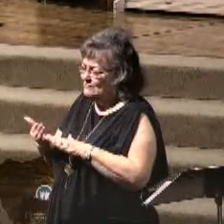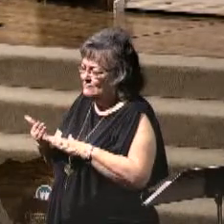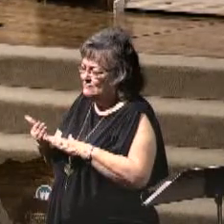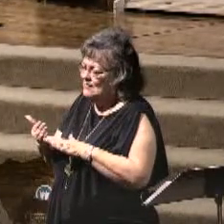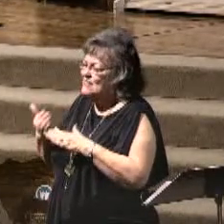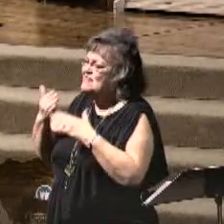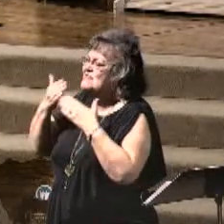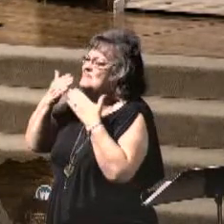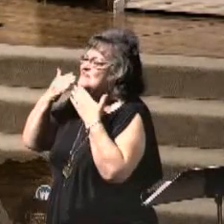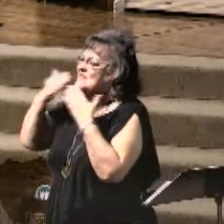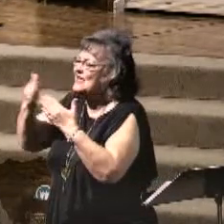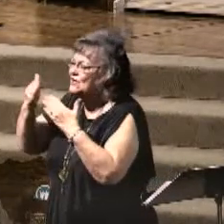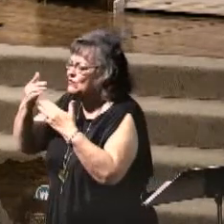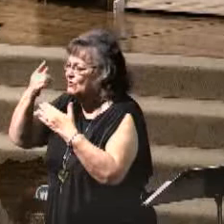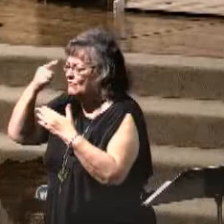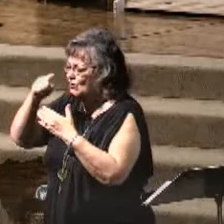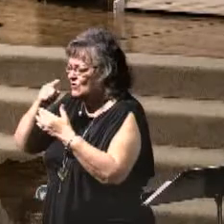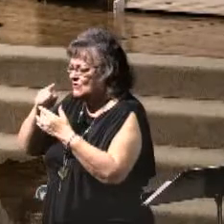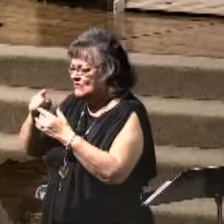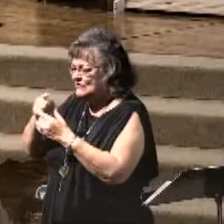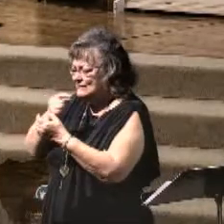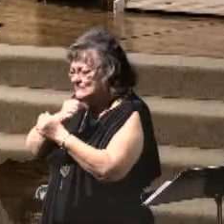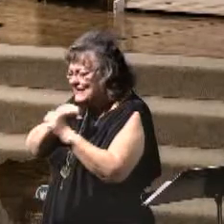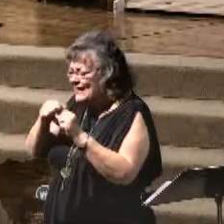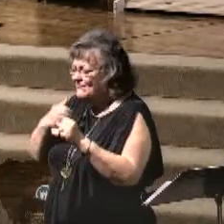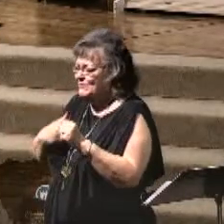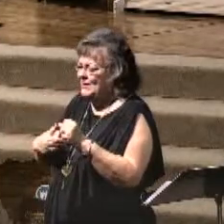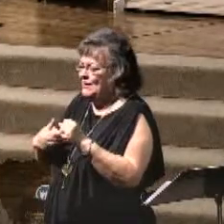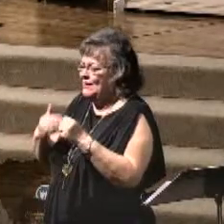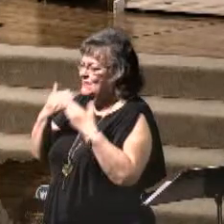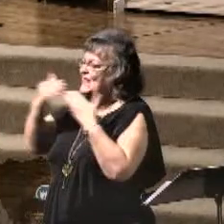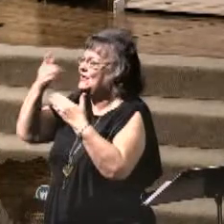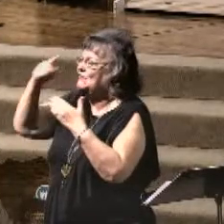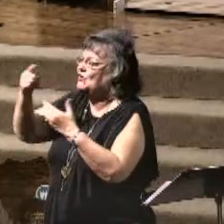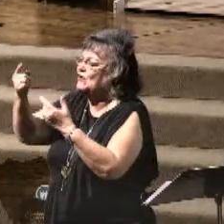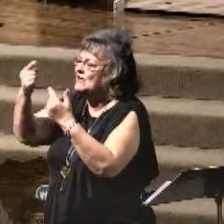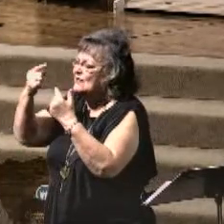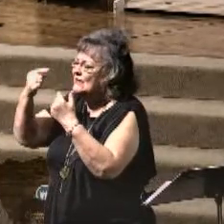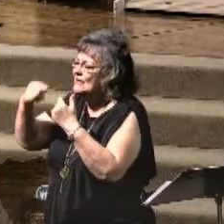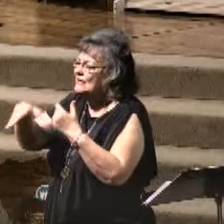thank you for saving me. Thank you for coming for me one day.